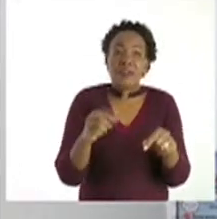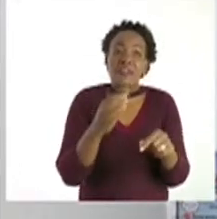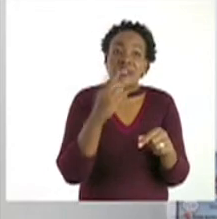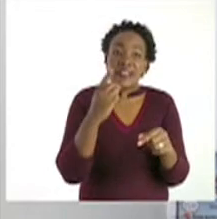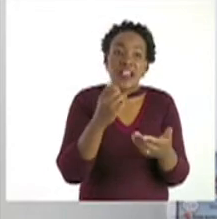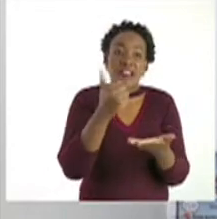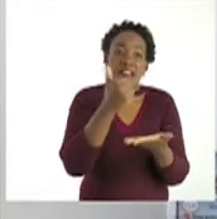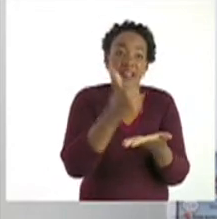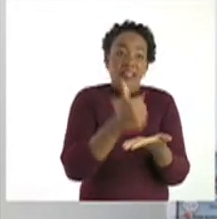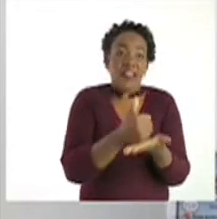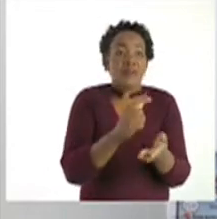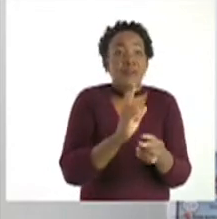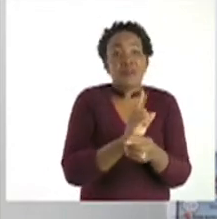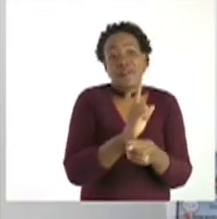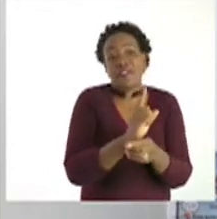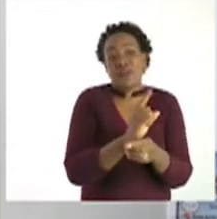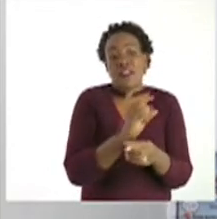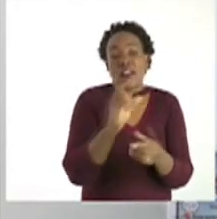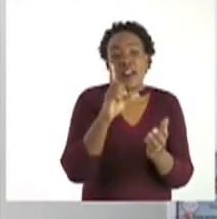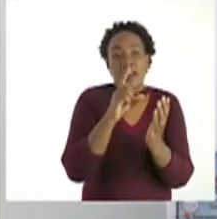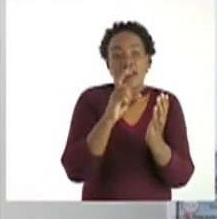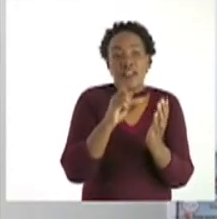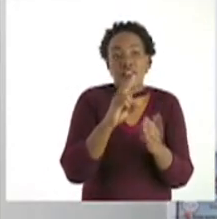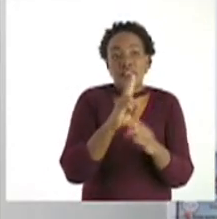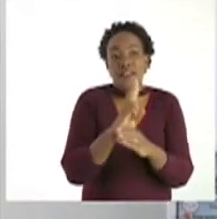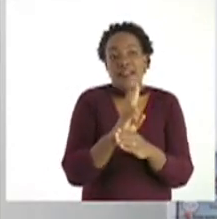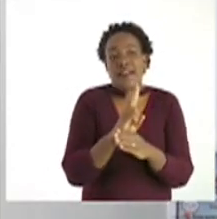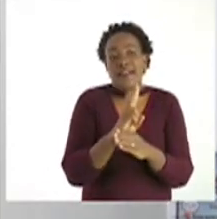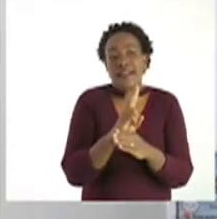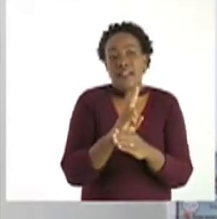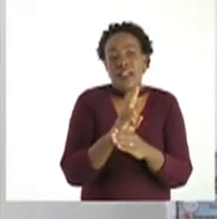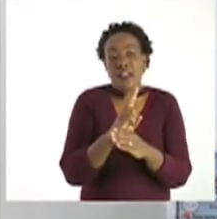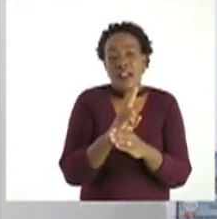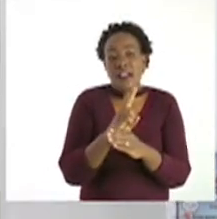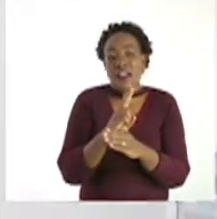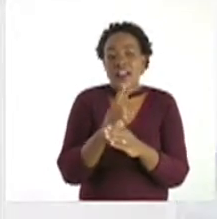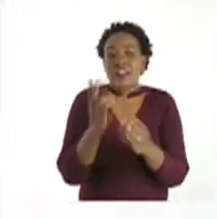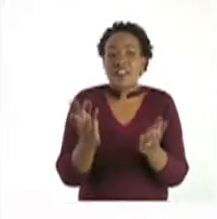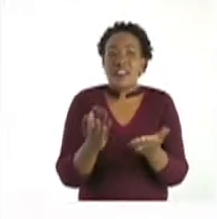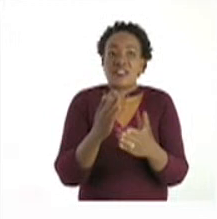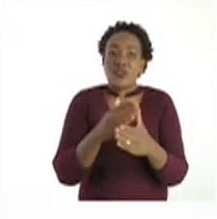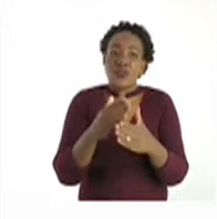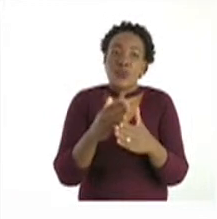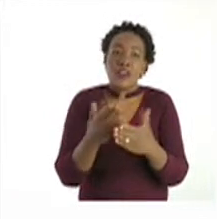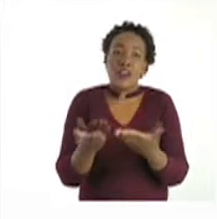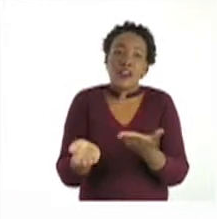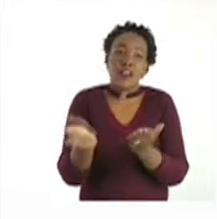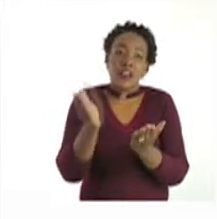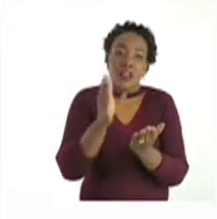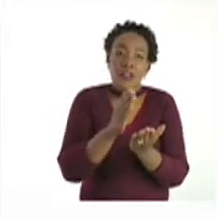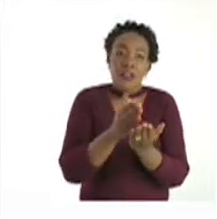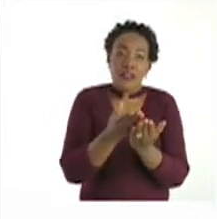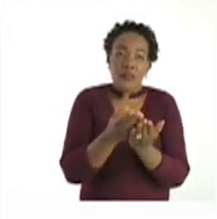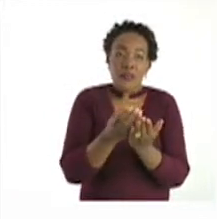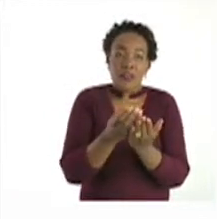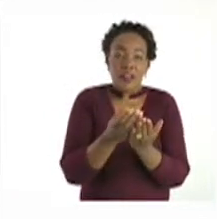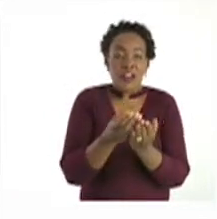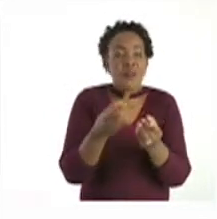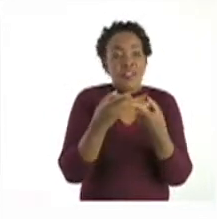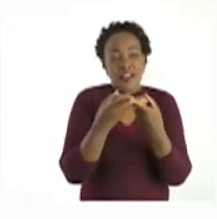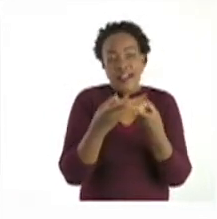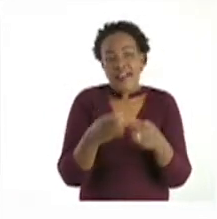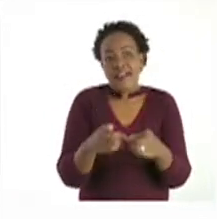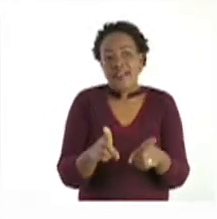Now there is work in your book with different containers,